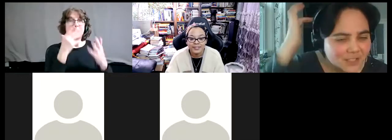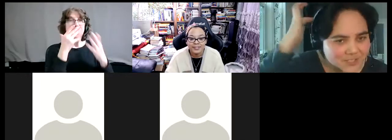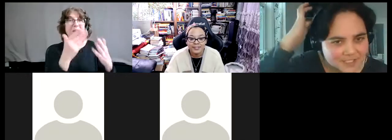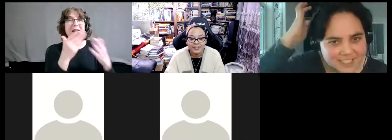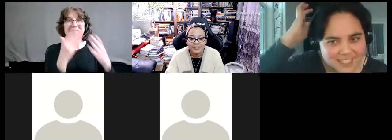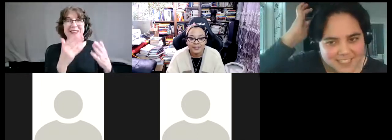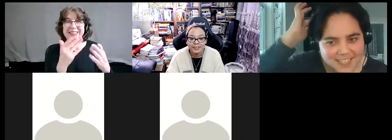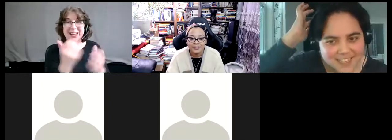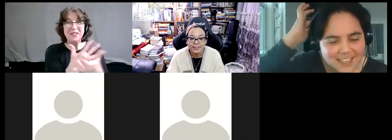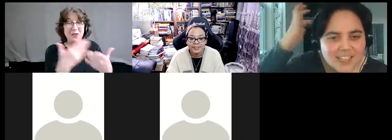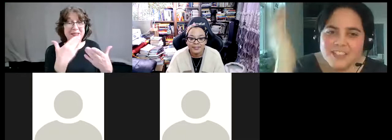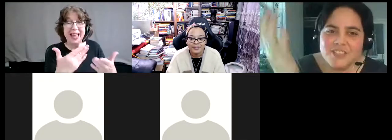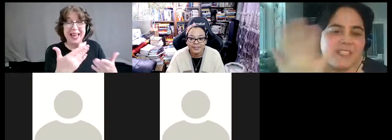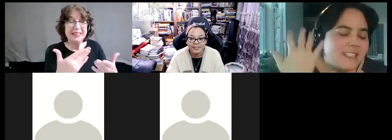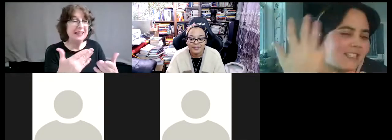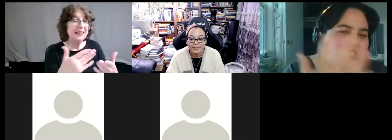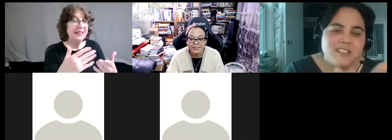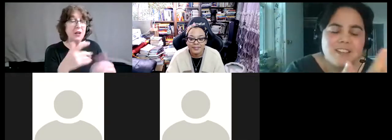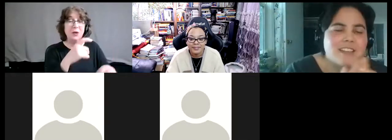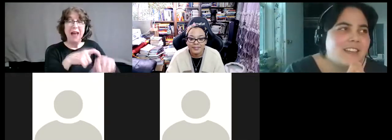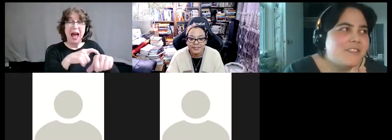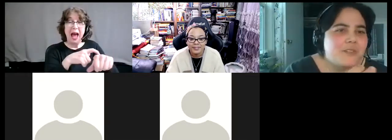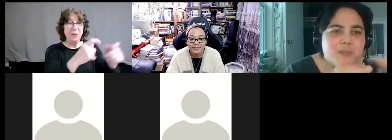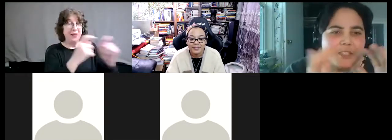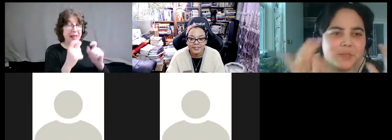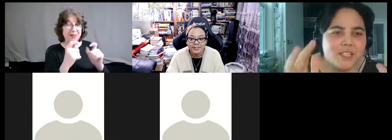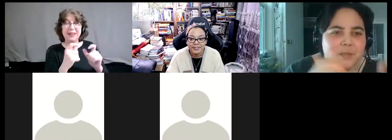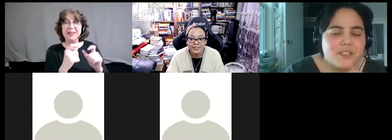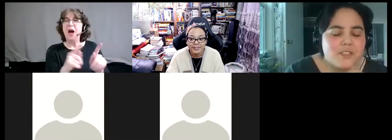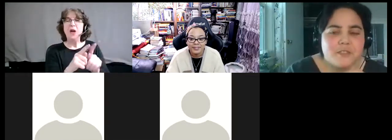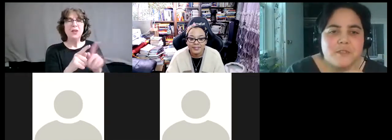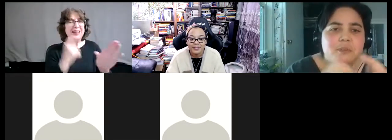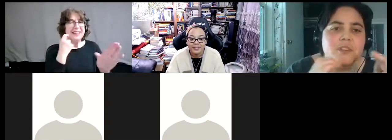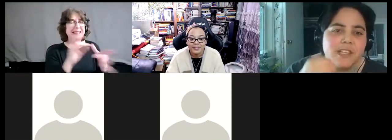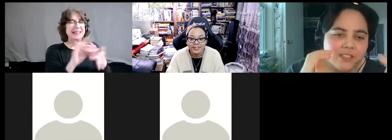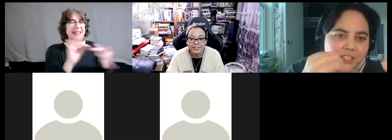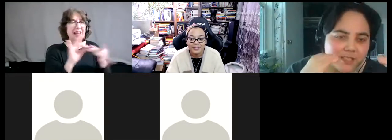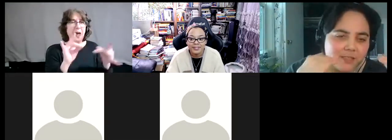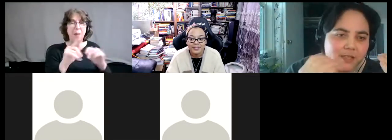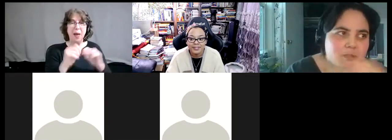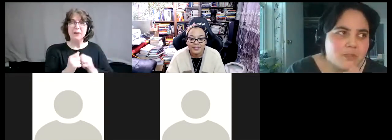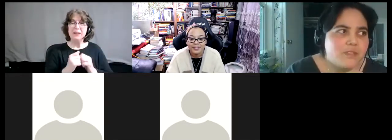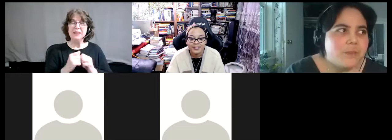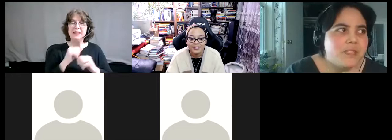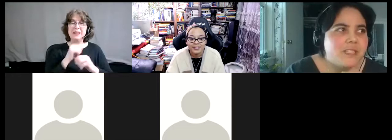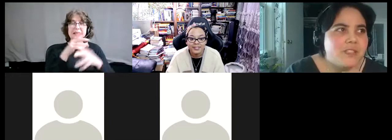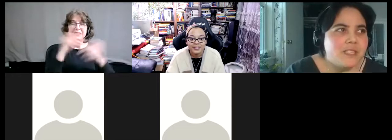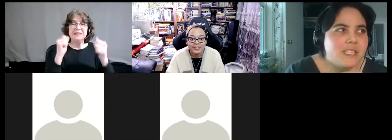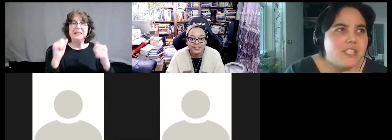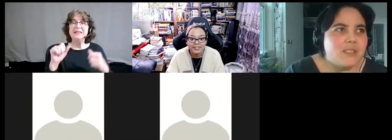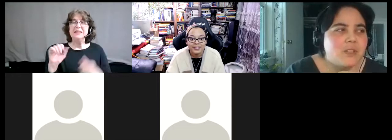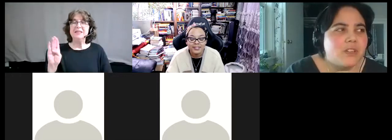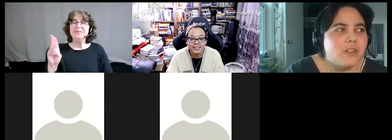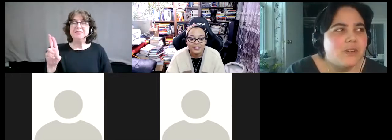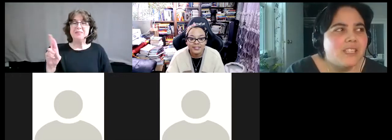the gift that you've given us. I, I also want to say just kind of in response to what you're talking about in terms of burnout and just, um, sort of the ability to